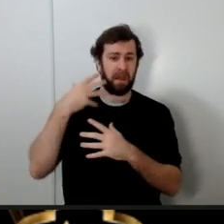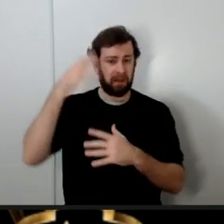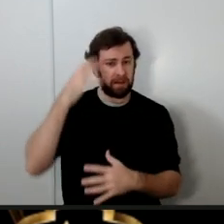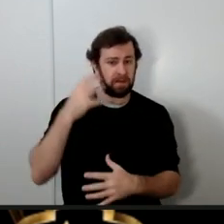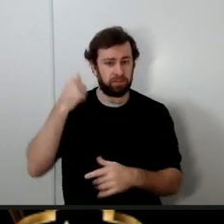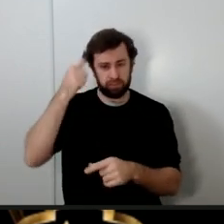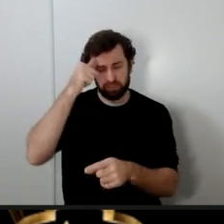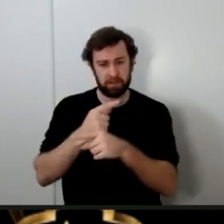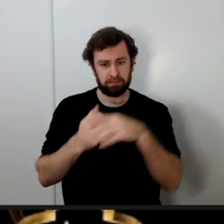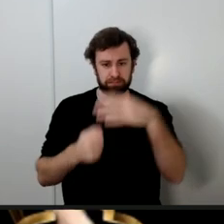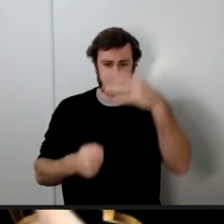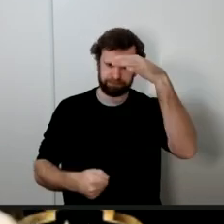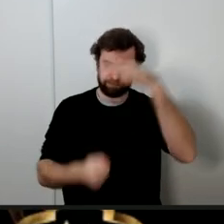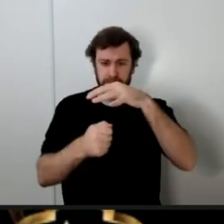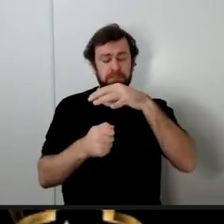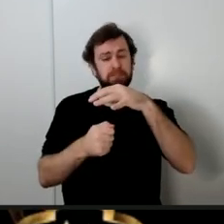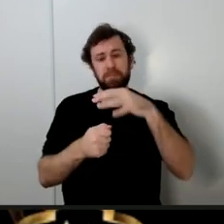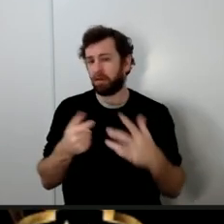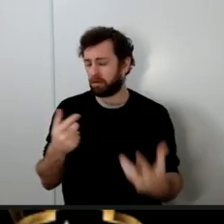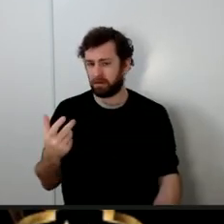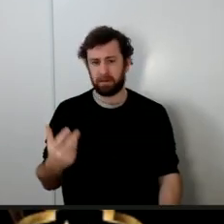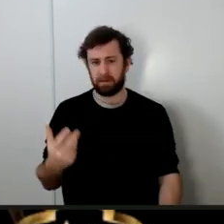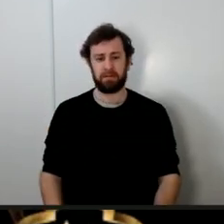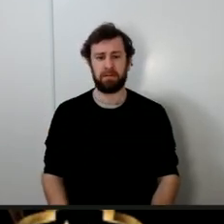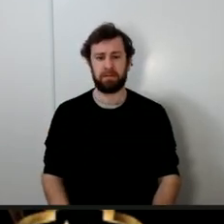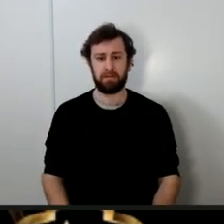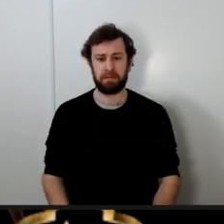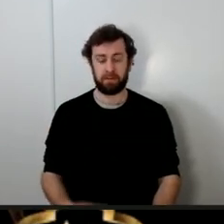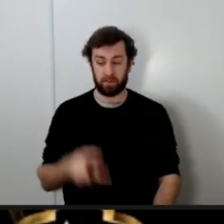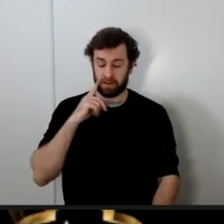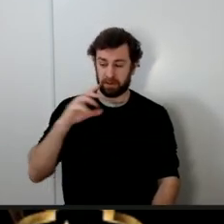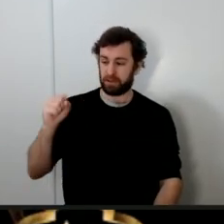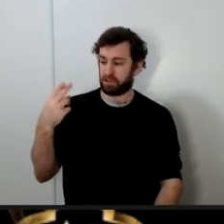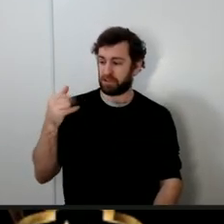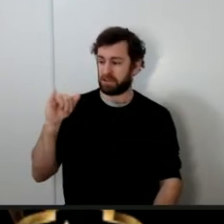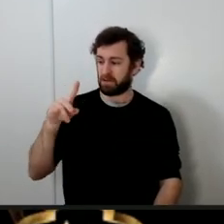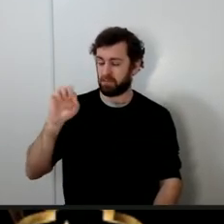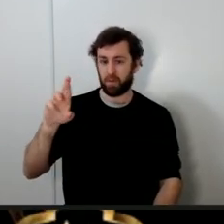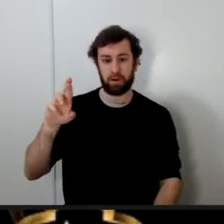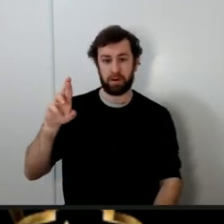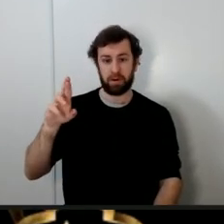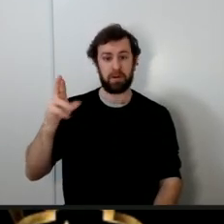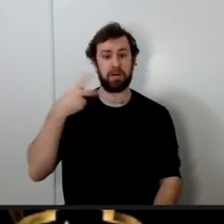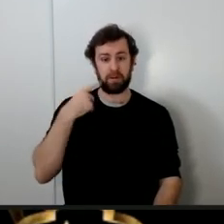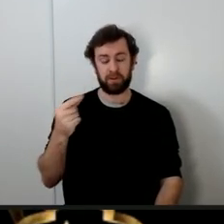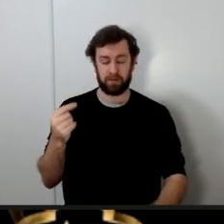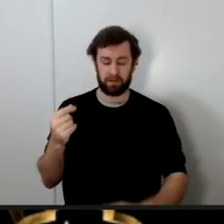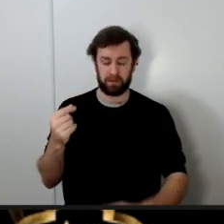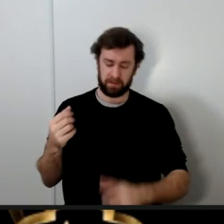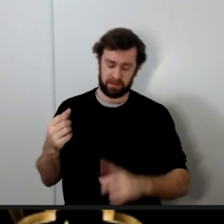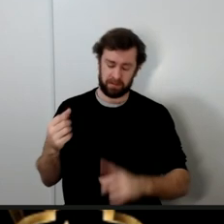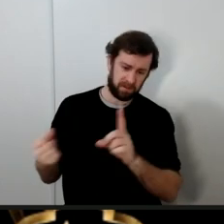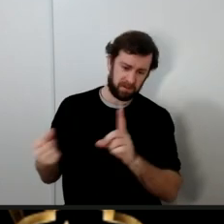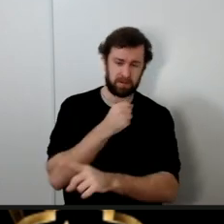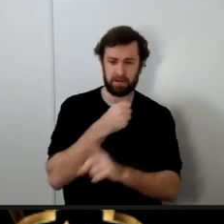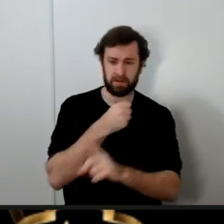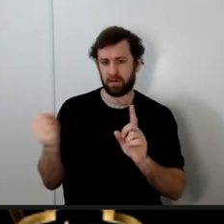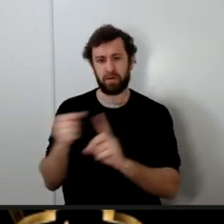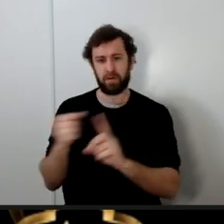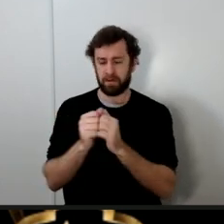spear and when Shibir Ibn Dhul Jawshan he would hit her with the back of the spear